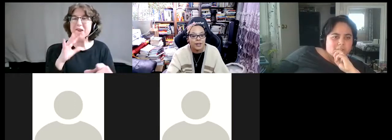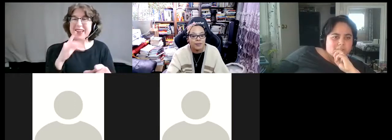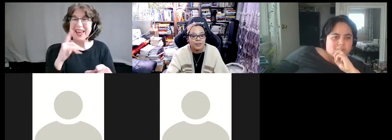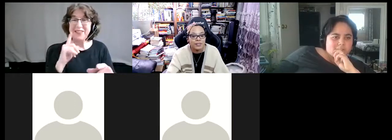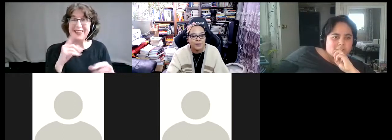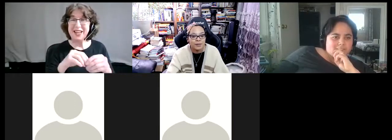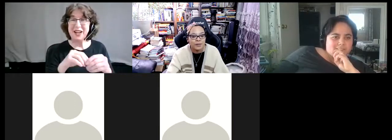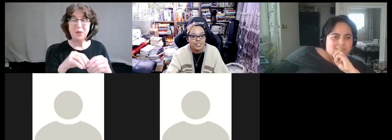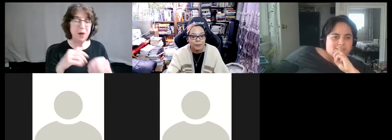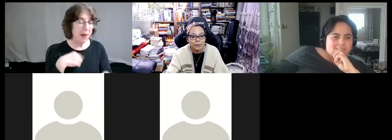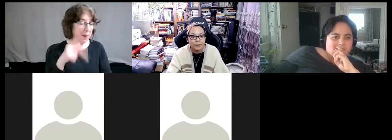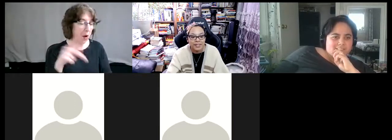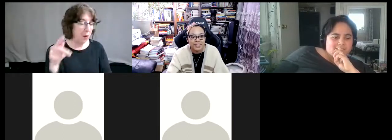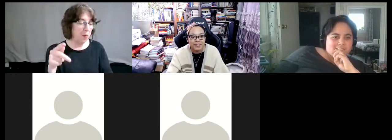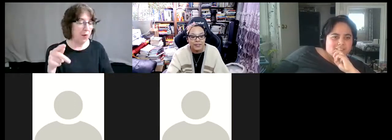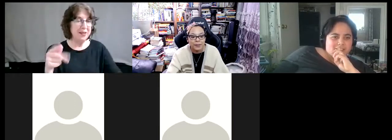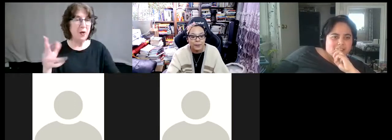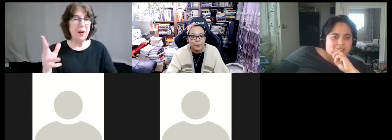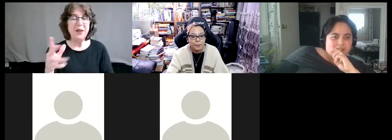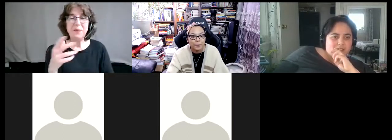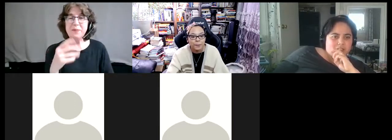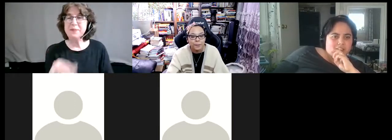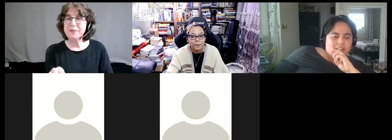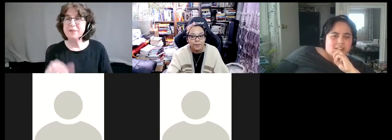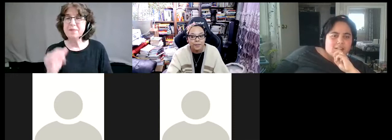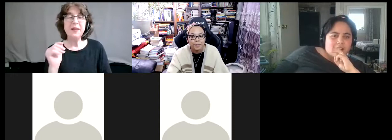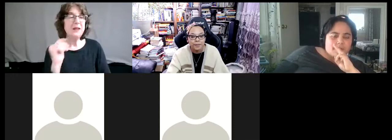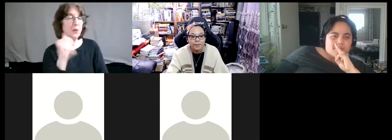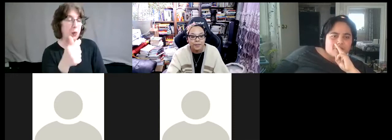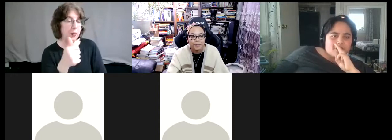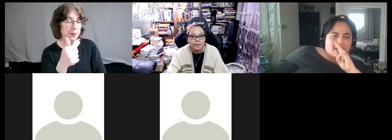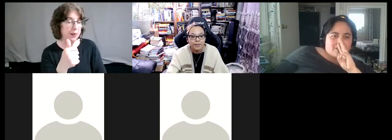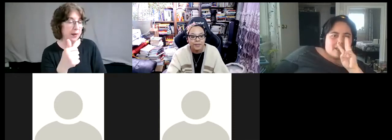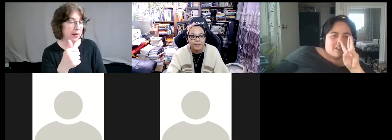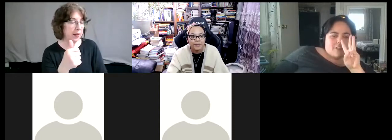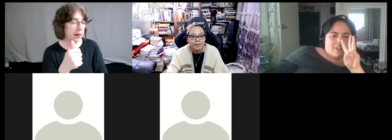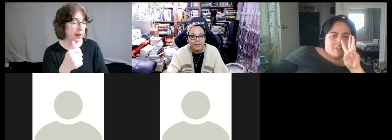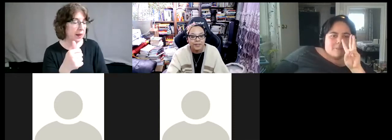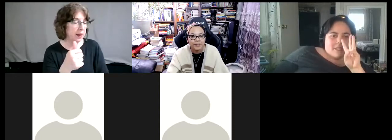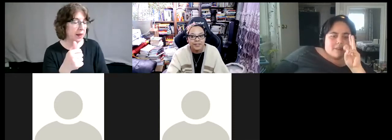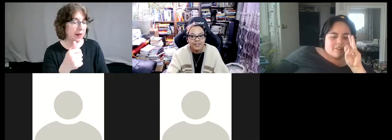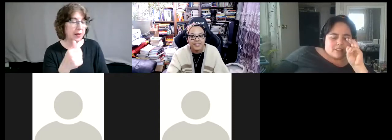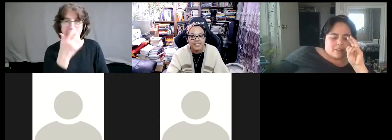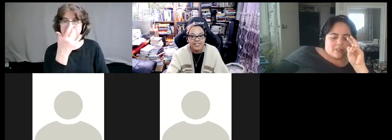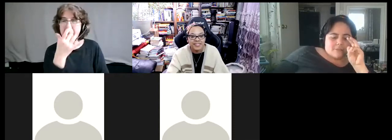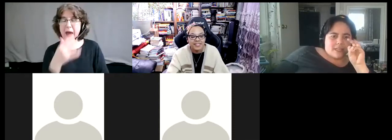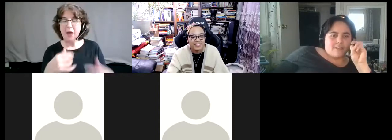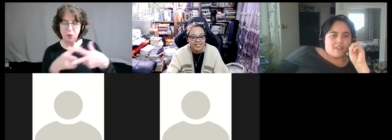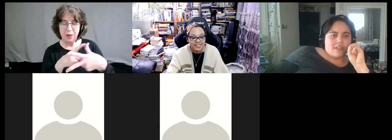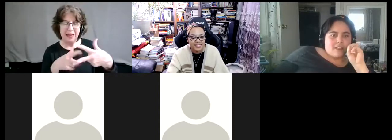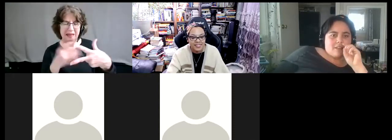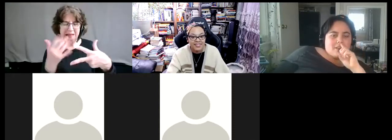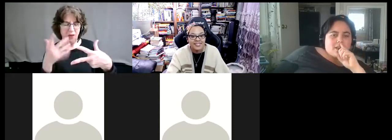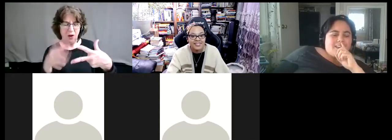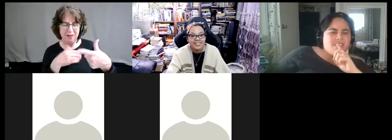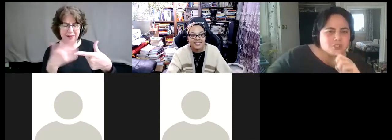one of my PowerPoints, one of my virtuals. Cool. Um, shoot. I know I had three fingers up and now I've lost one, but I have